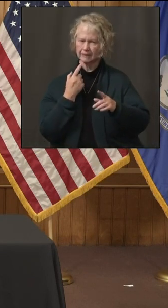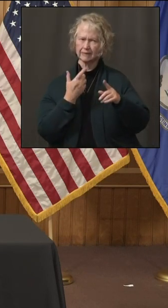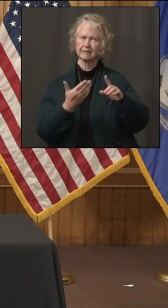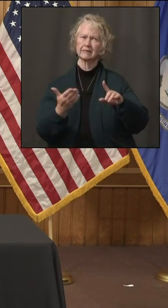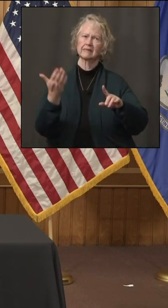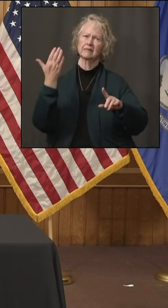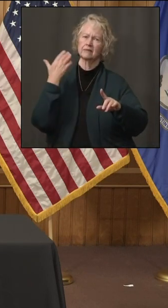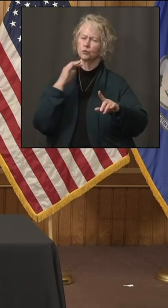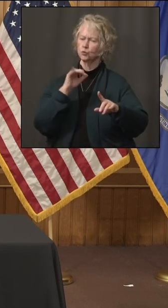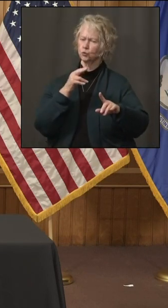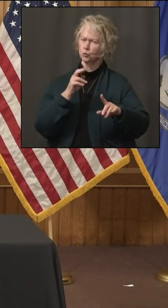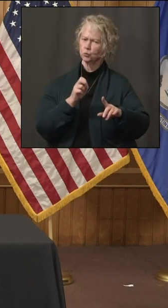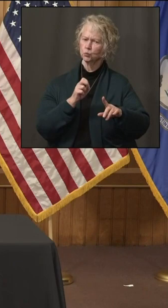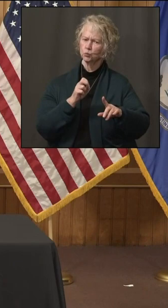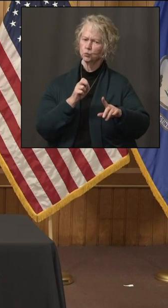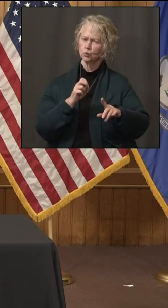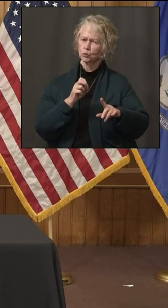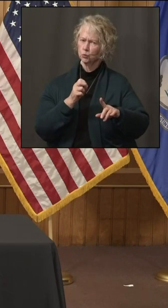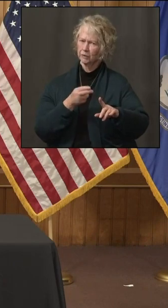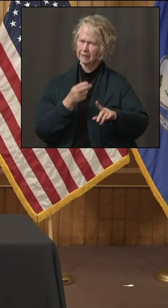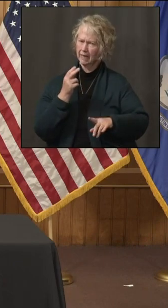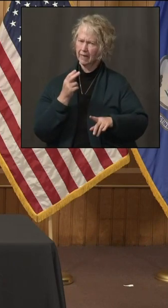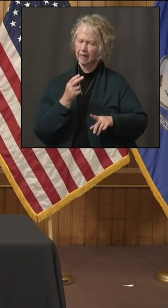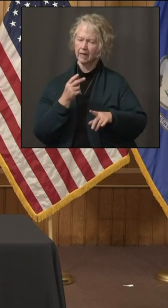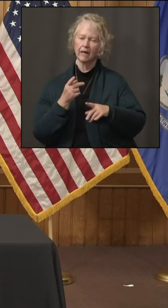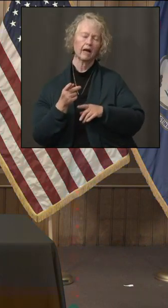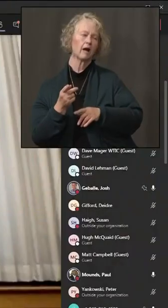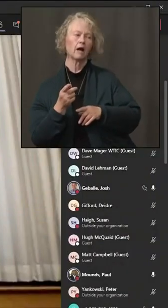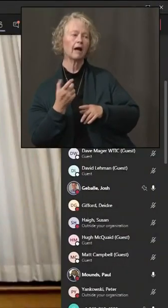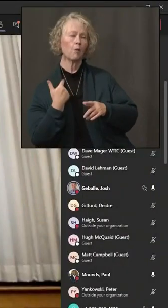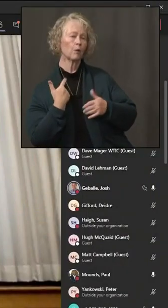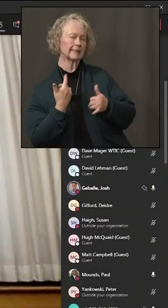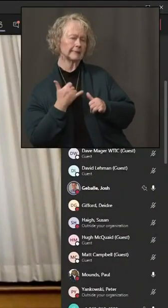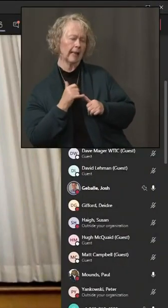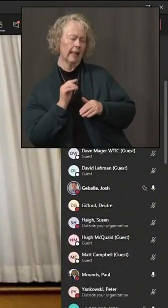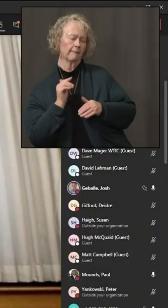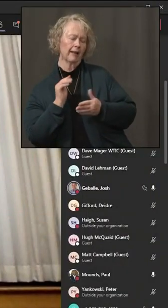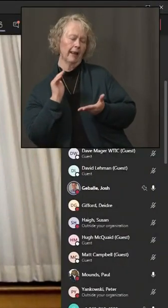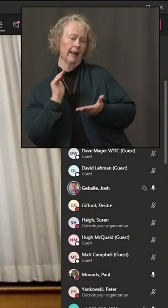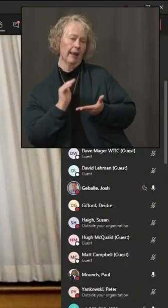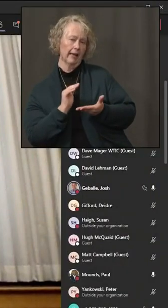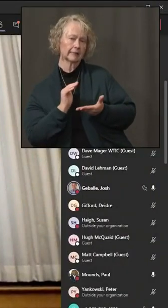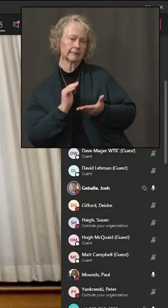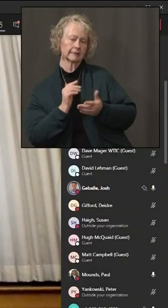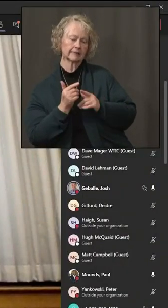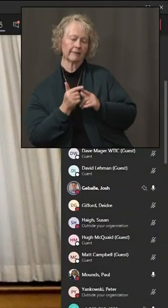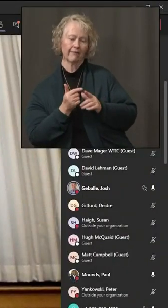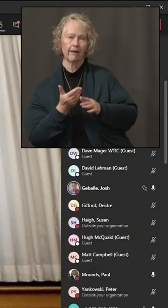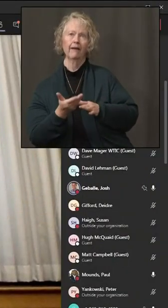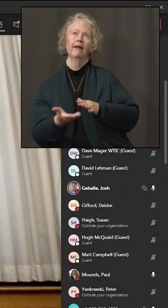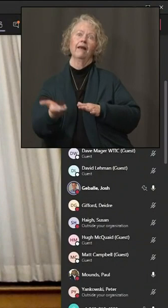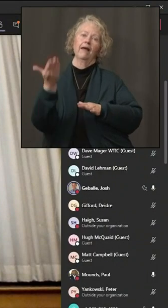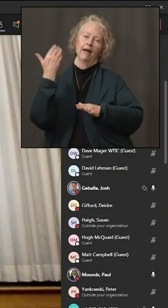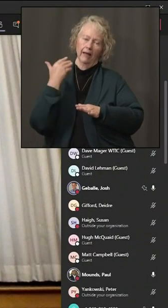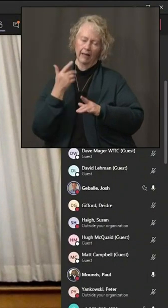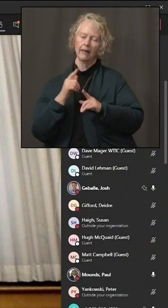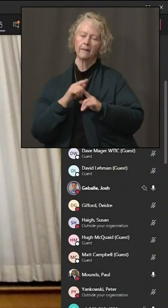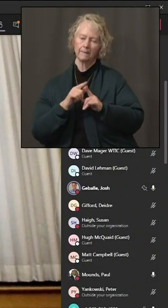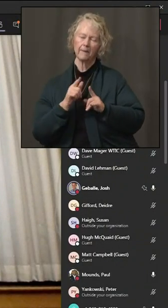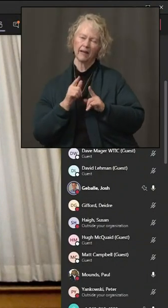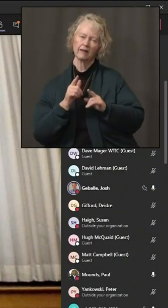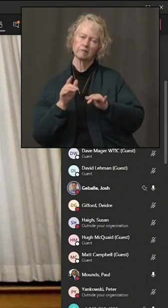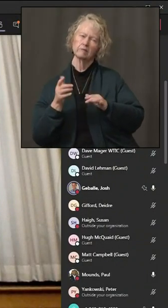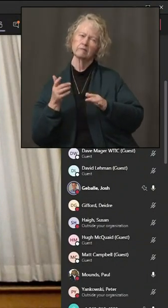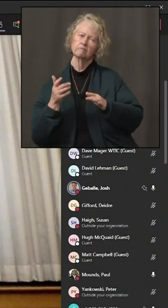or something like that? It's actually down a tick from the last couple of days, but, yeah, it compares